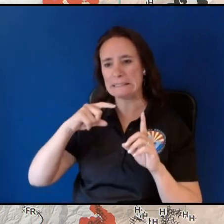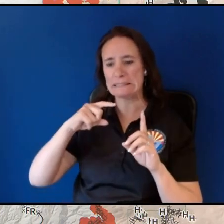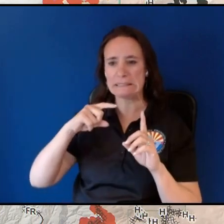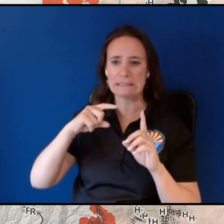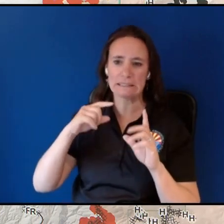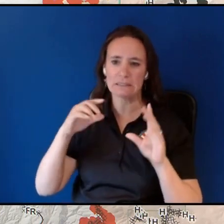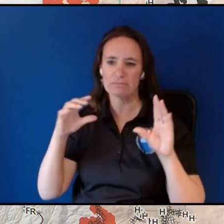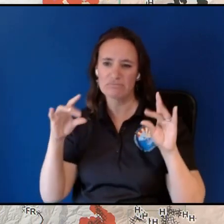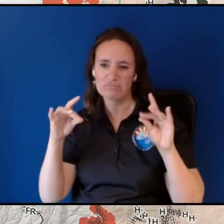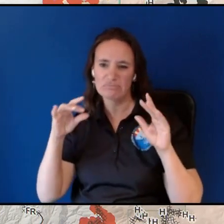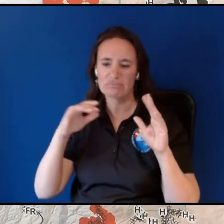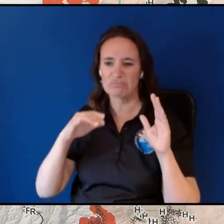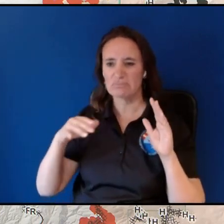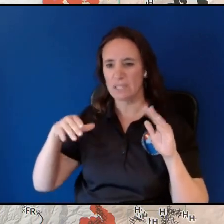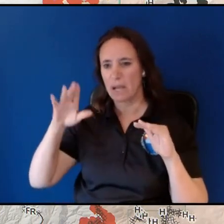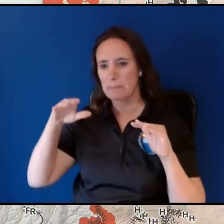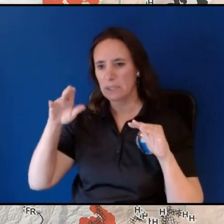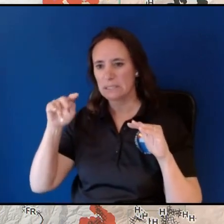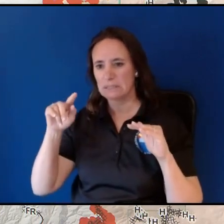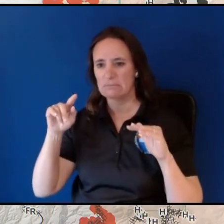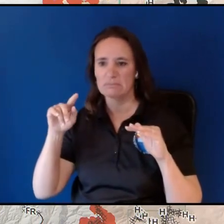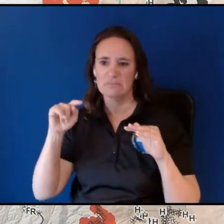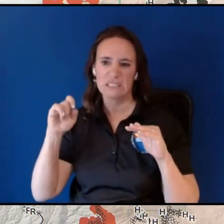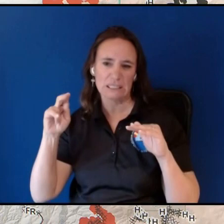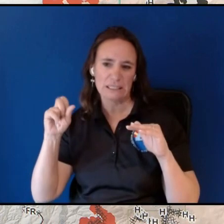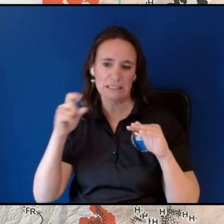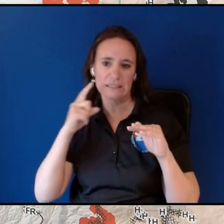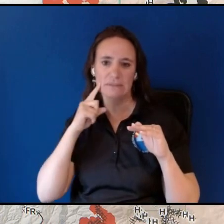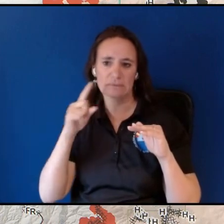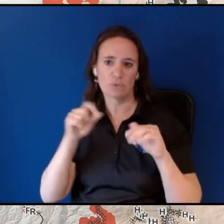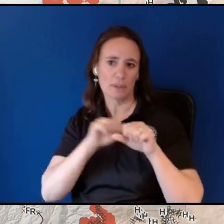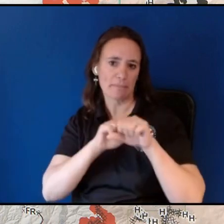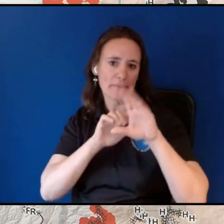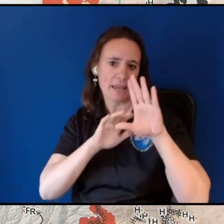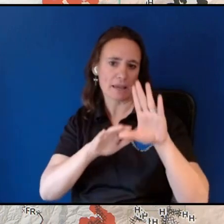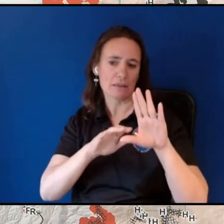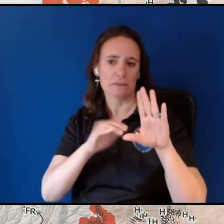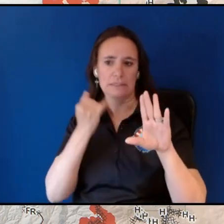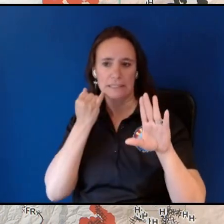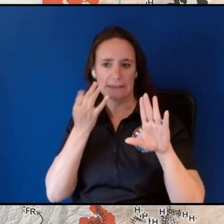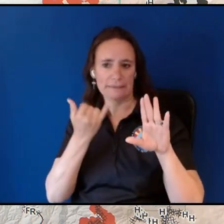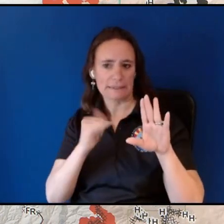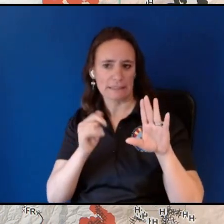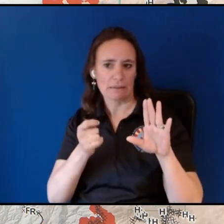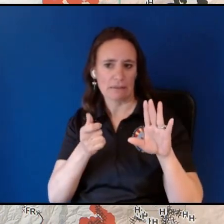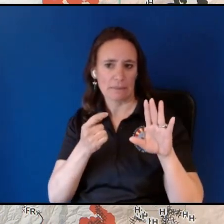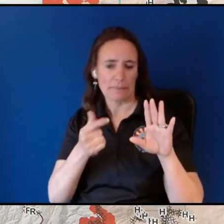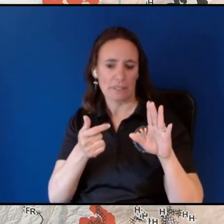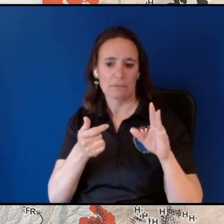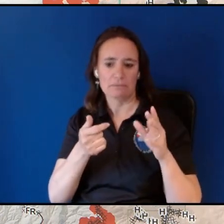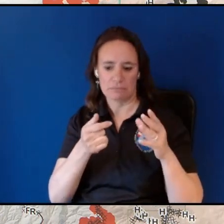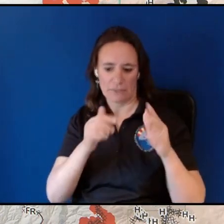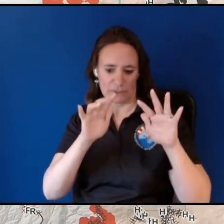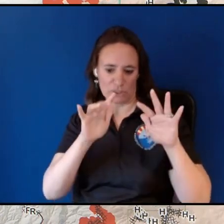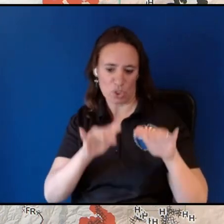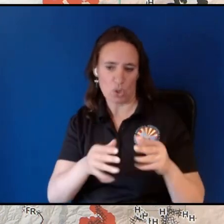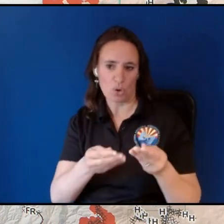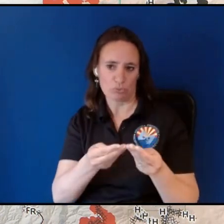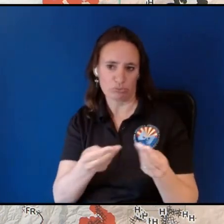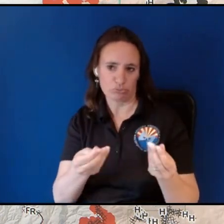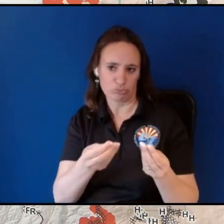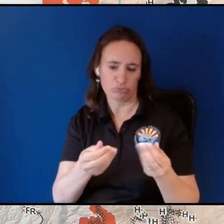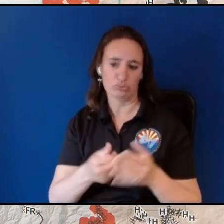upper teens for those upper elevations especially if there's still a little bit of snow on the ground to help mitigate that drop in humidity